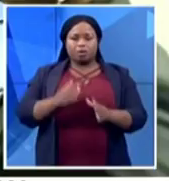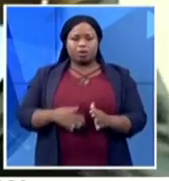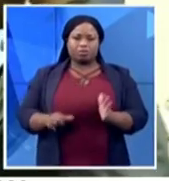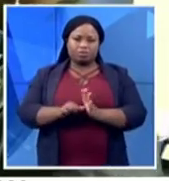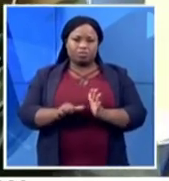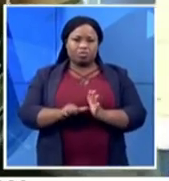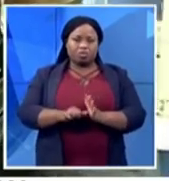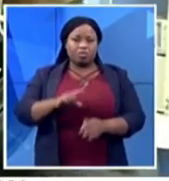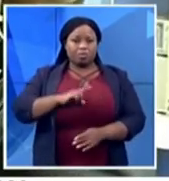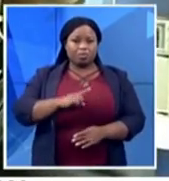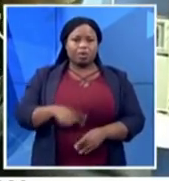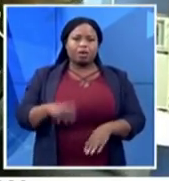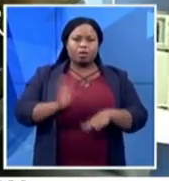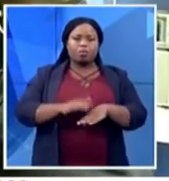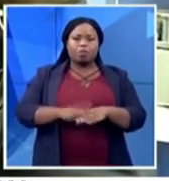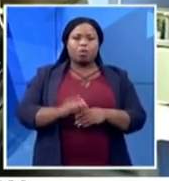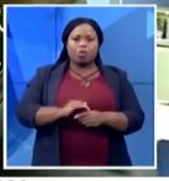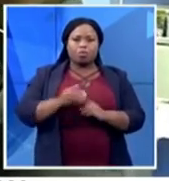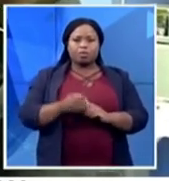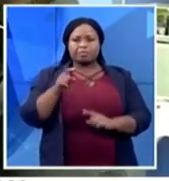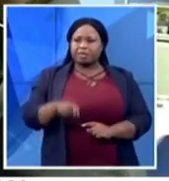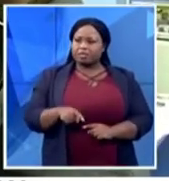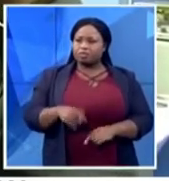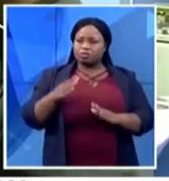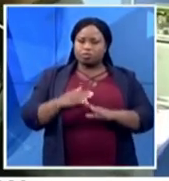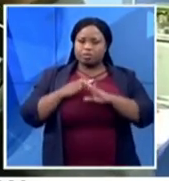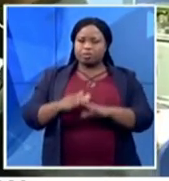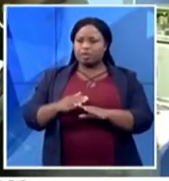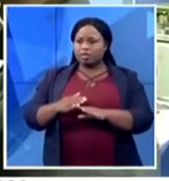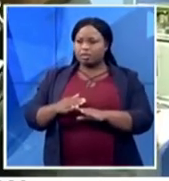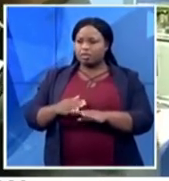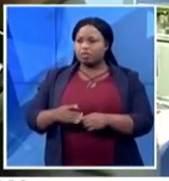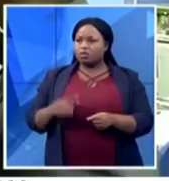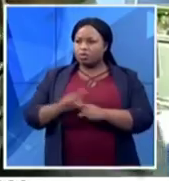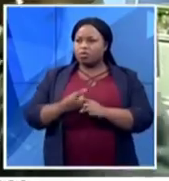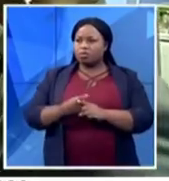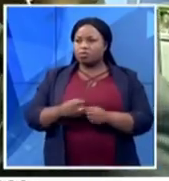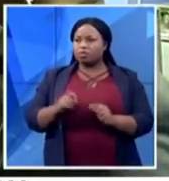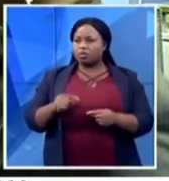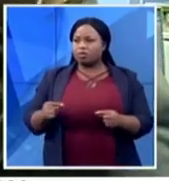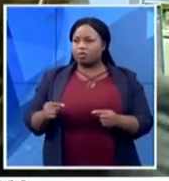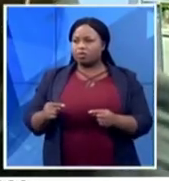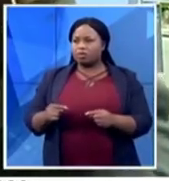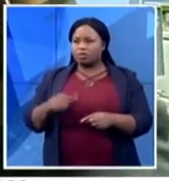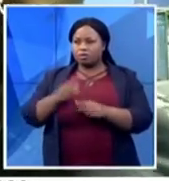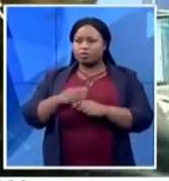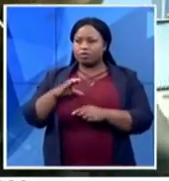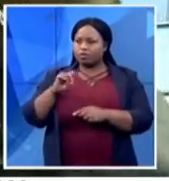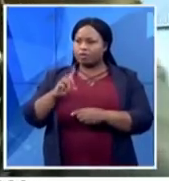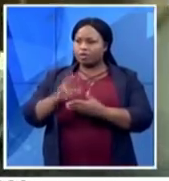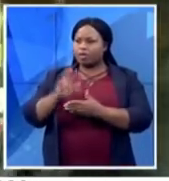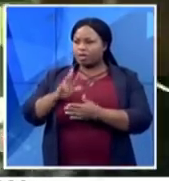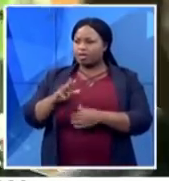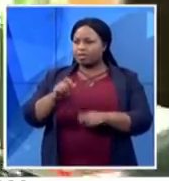to prevent health workers being infected as they treat COVID-19 patients. Yes, we definitely